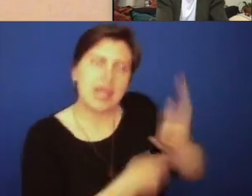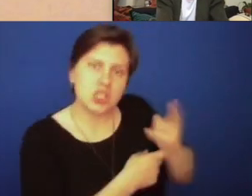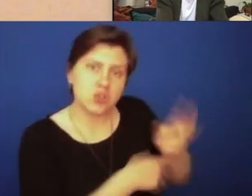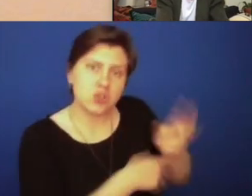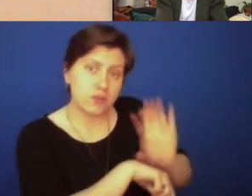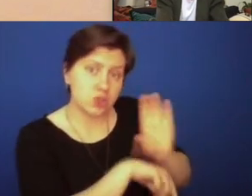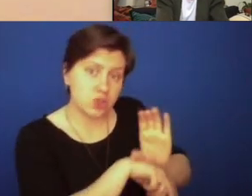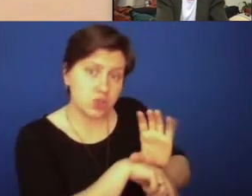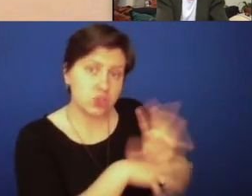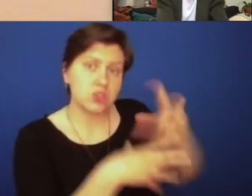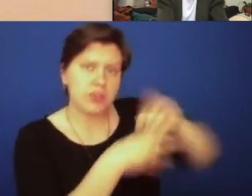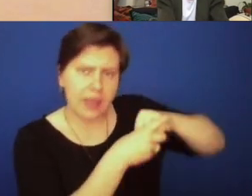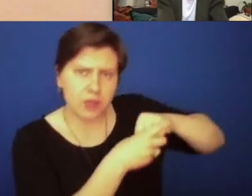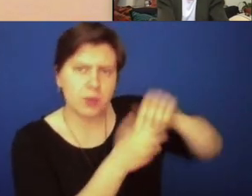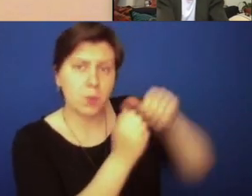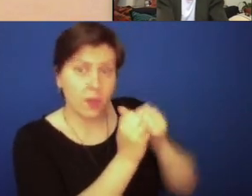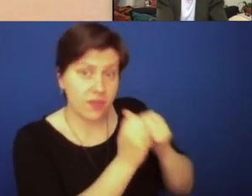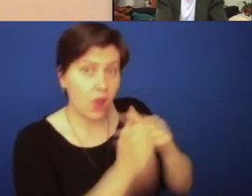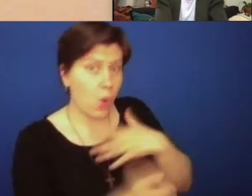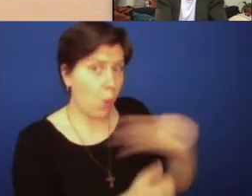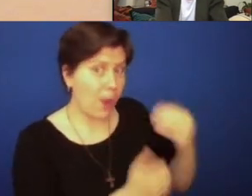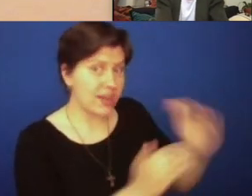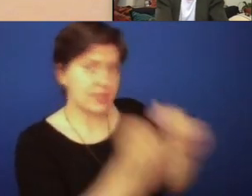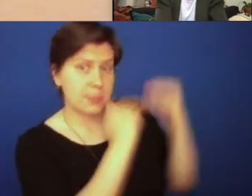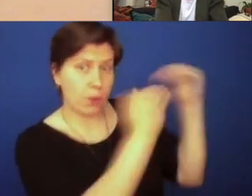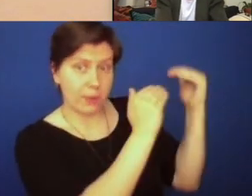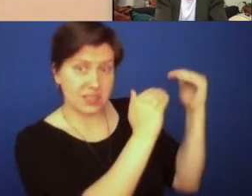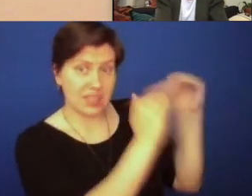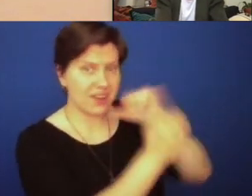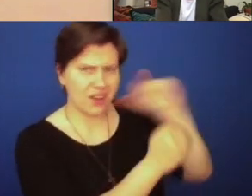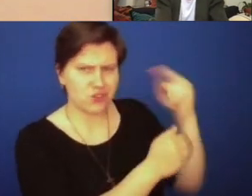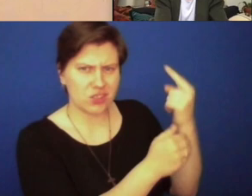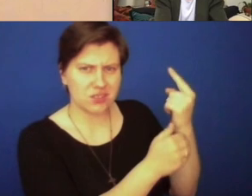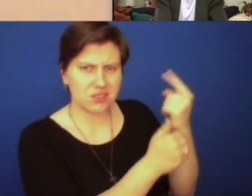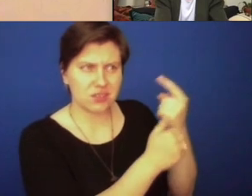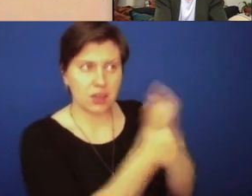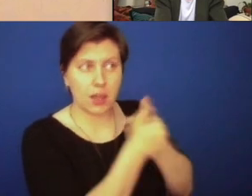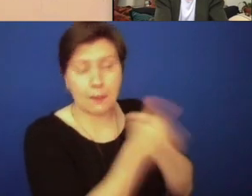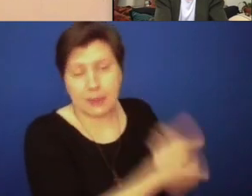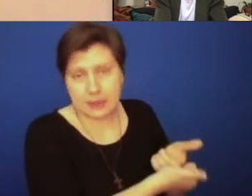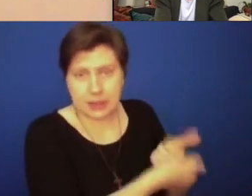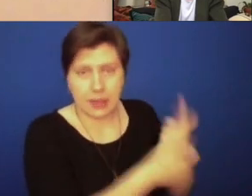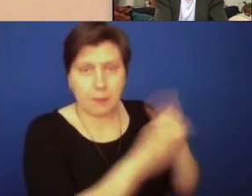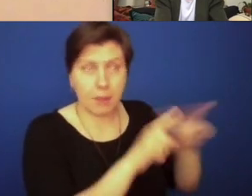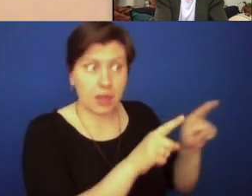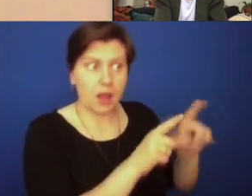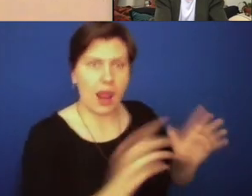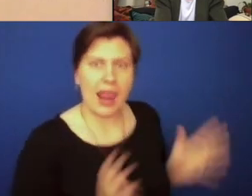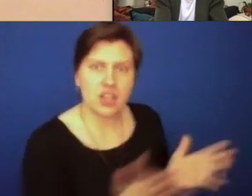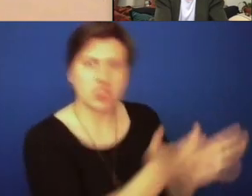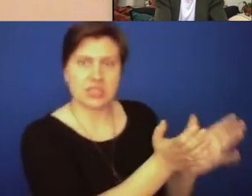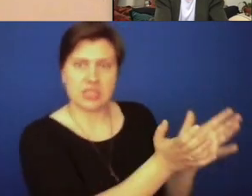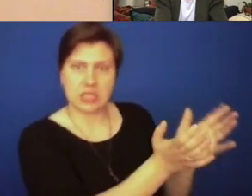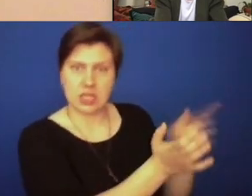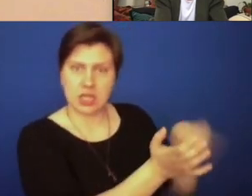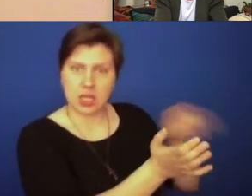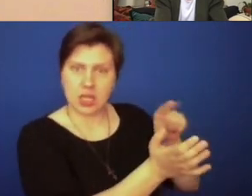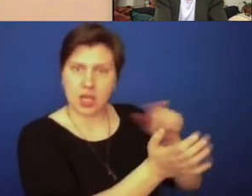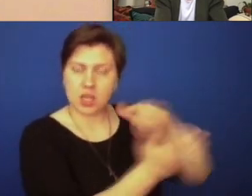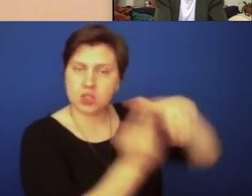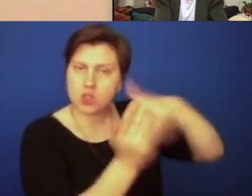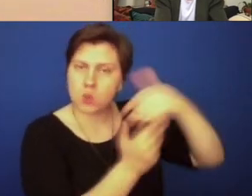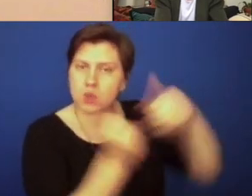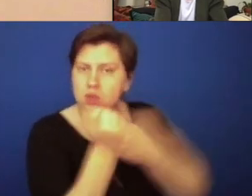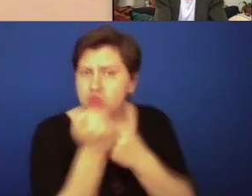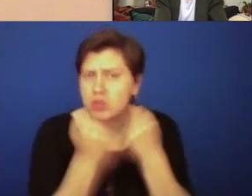history of the church, its engagement with white supremacy, not simply its complicit, complicity, but agency, um, in the